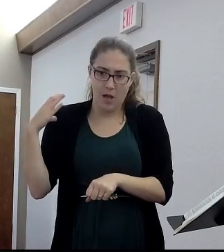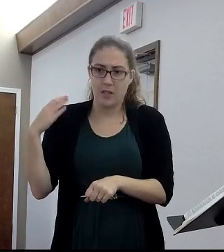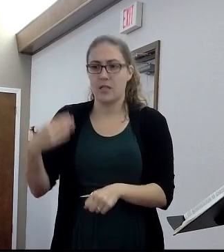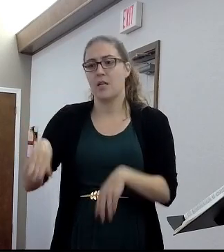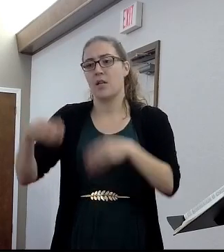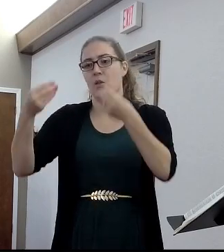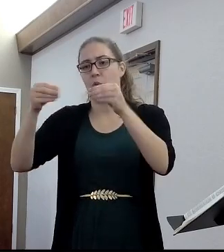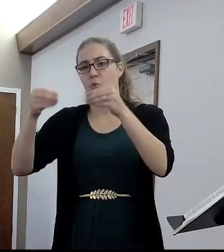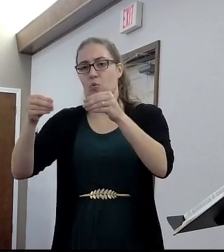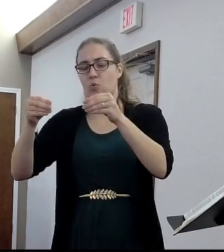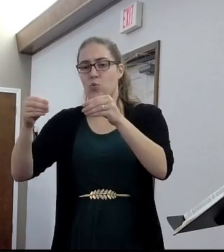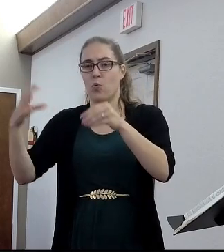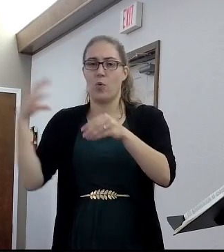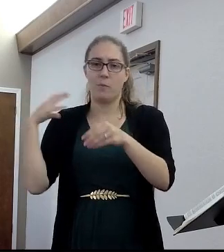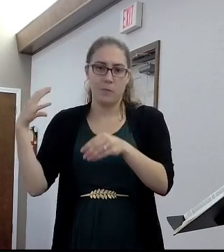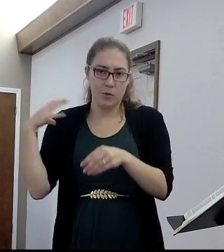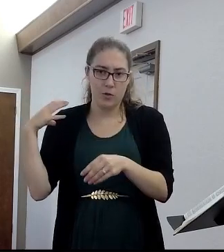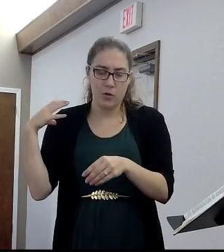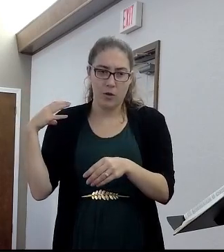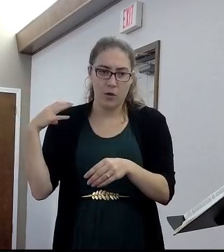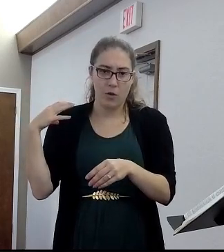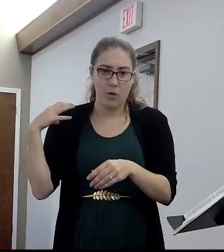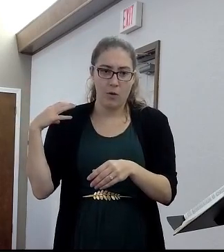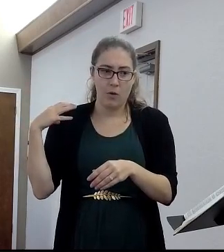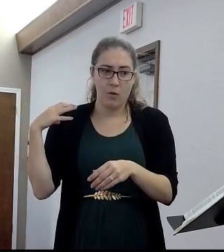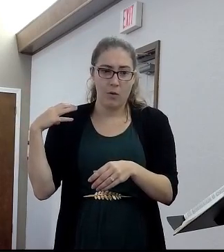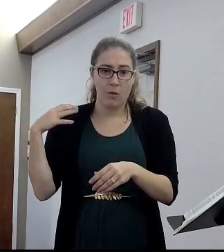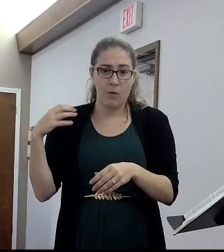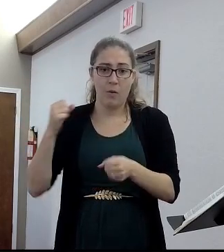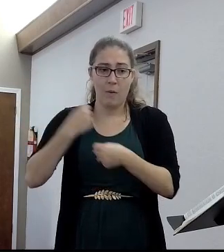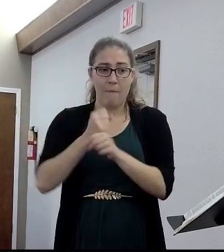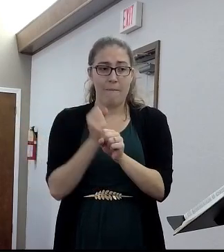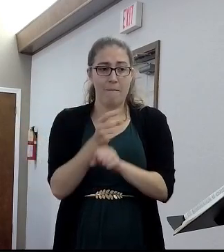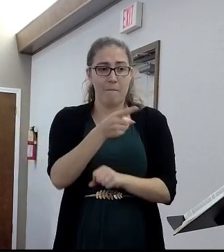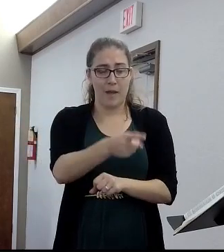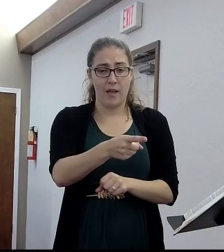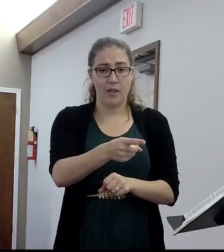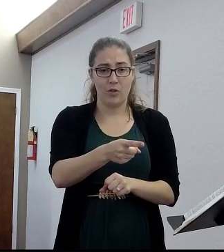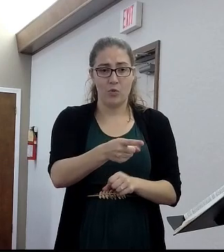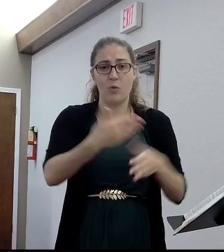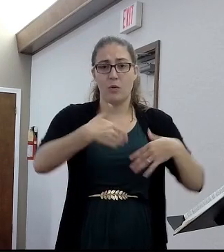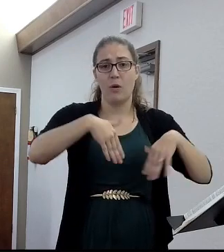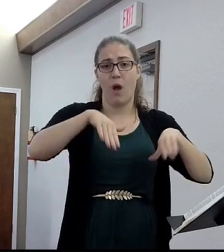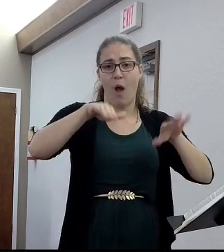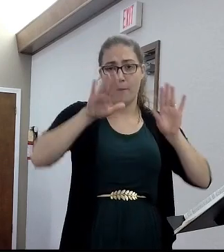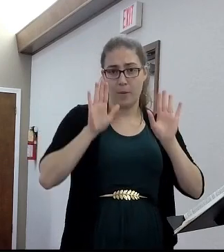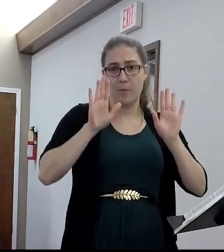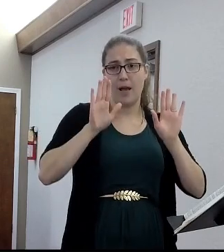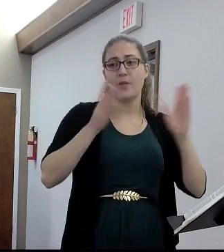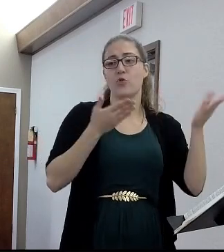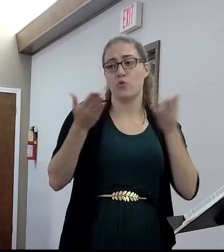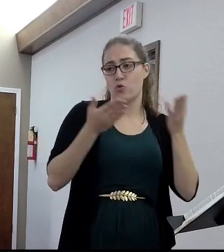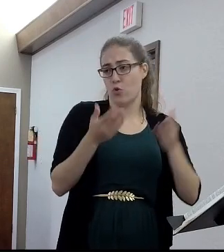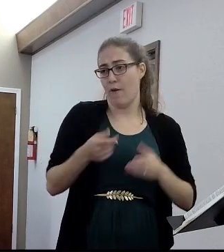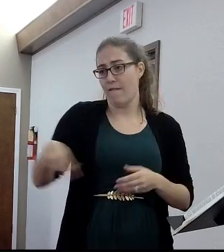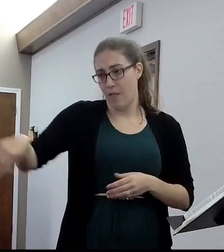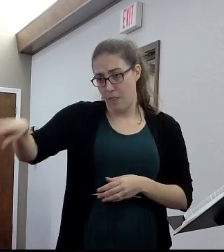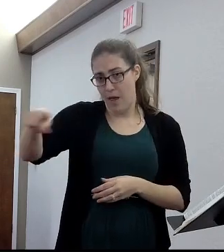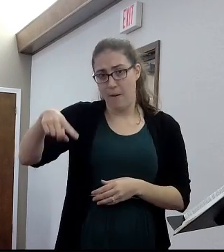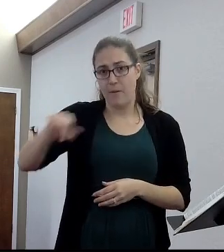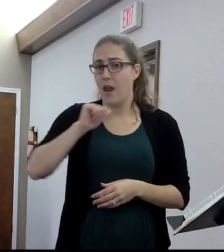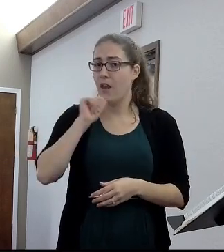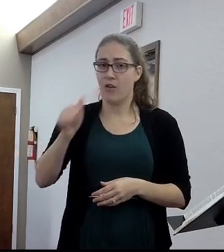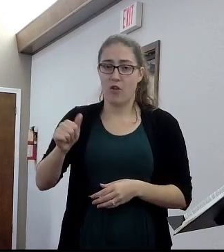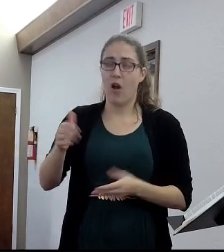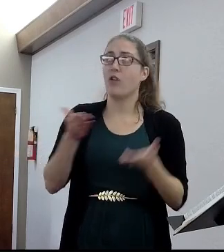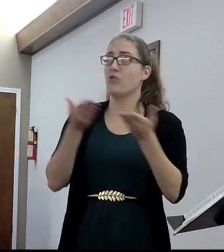will cripple you and you will compromise and you will serve them and not